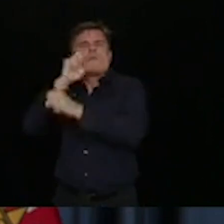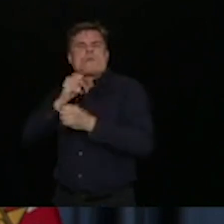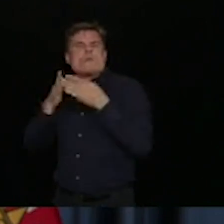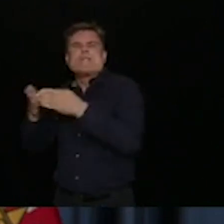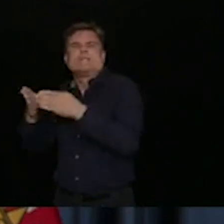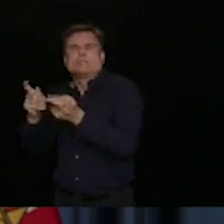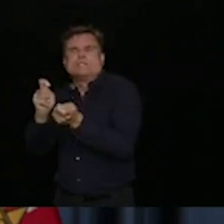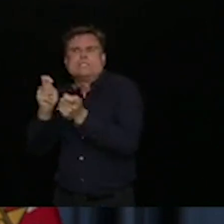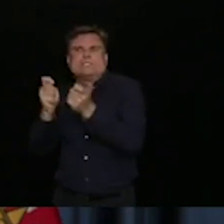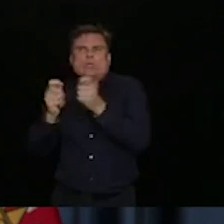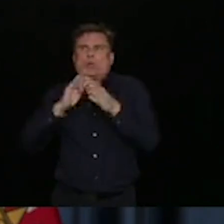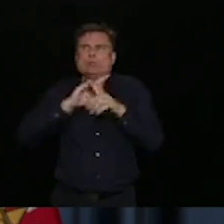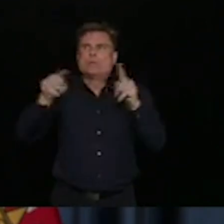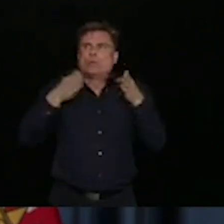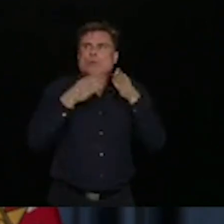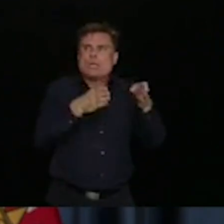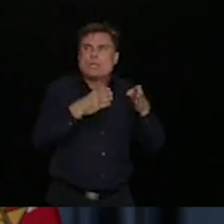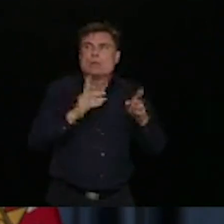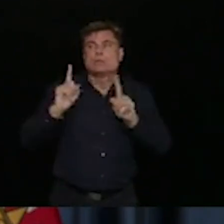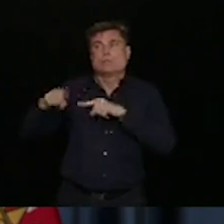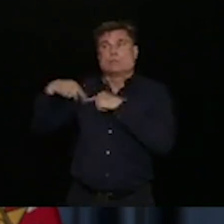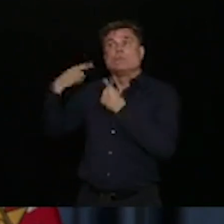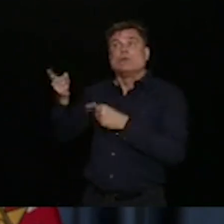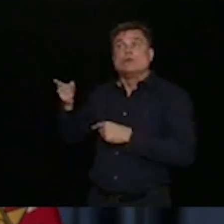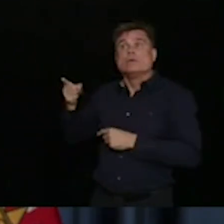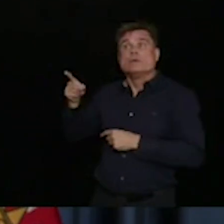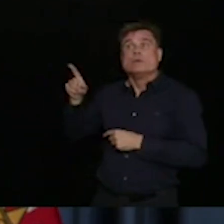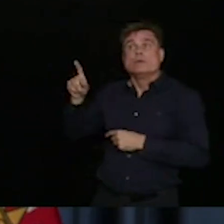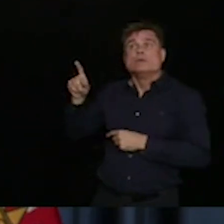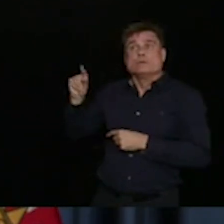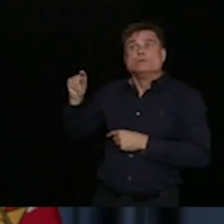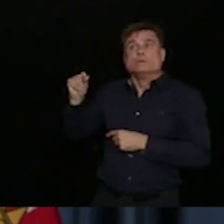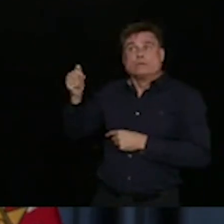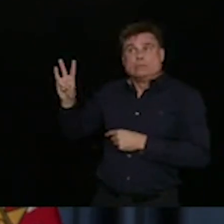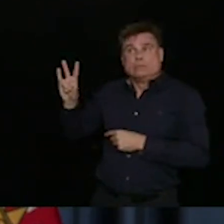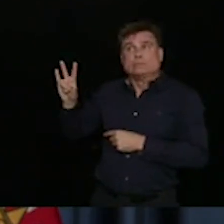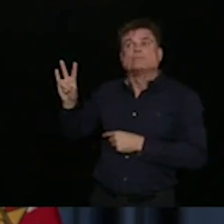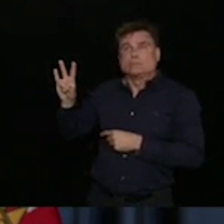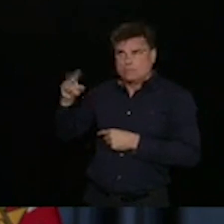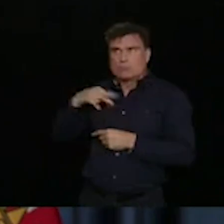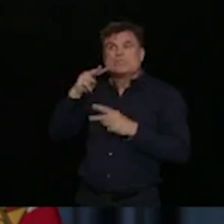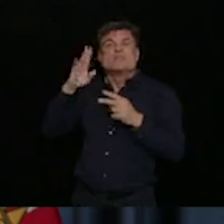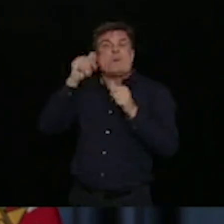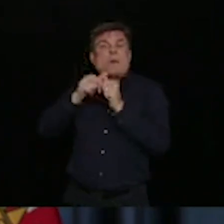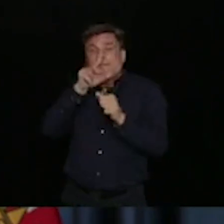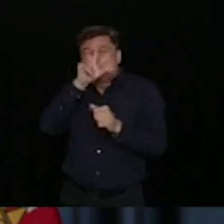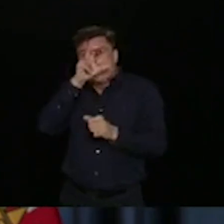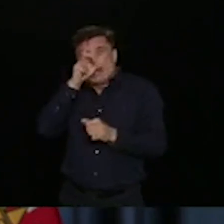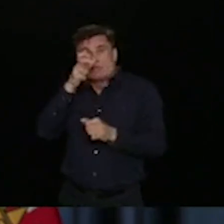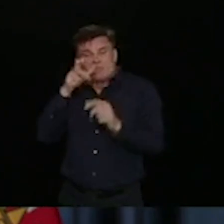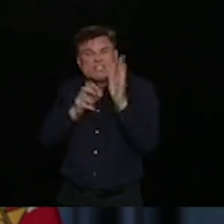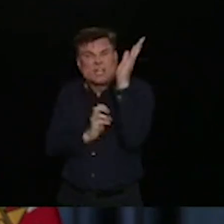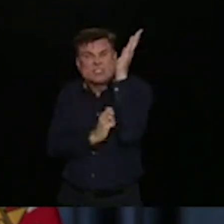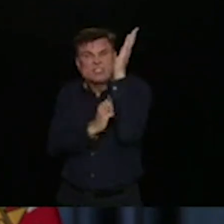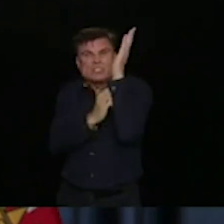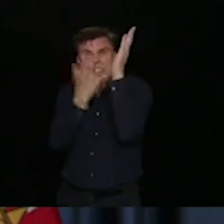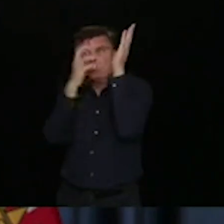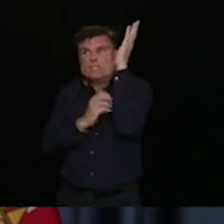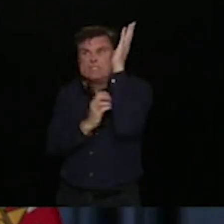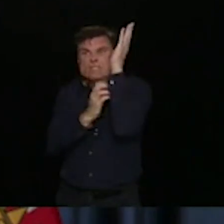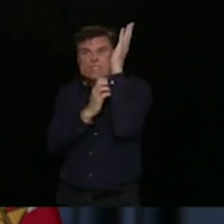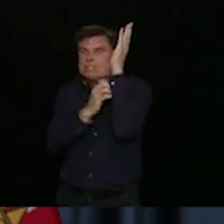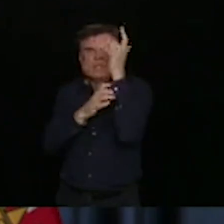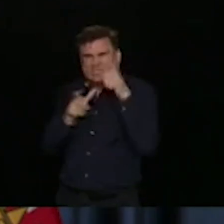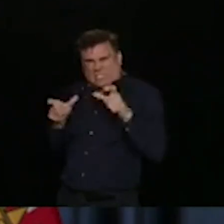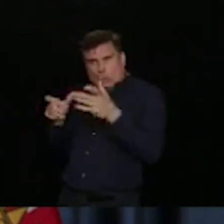2017, we've seen basically the end of the beetle kill wood, which means that the fiber basket is smaller than it's ever been.